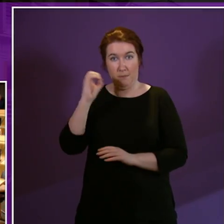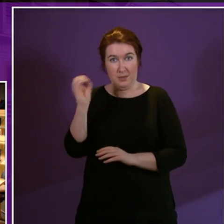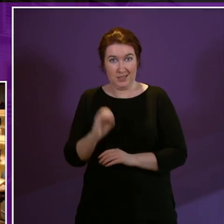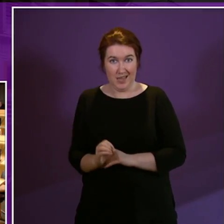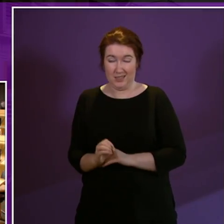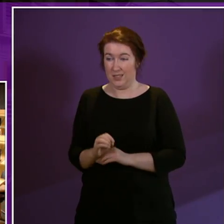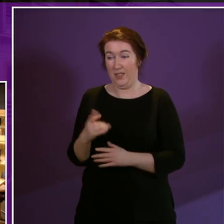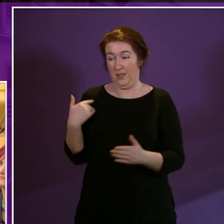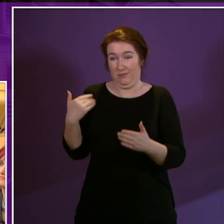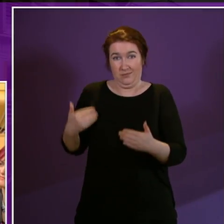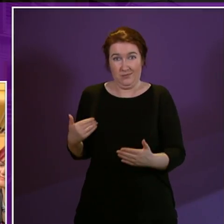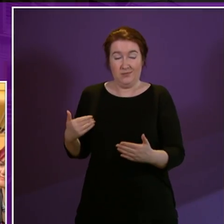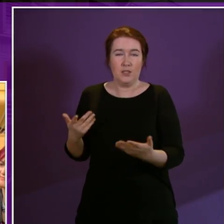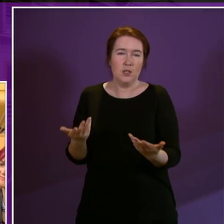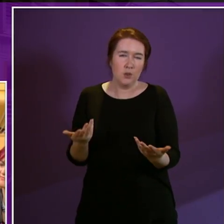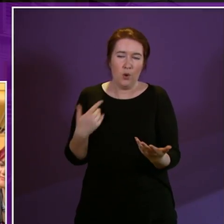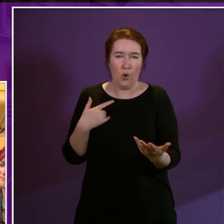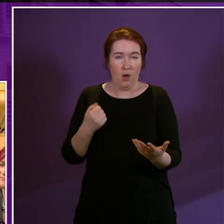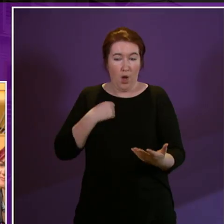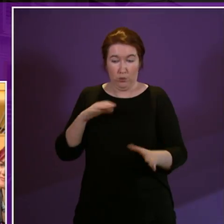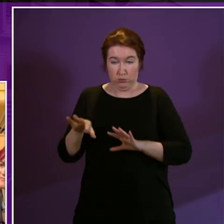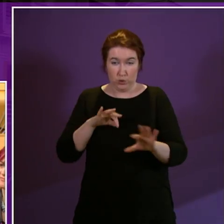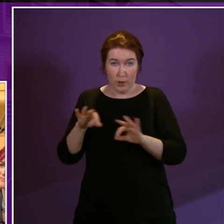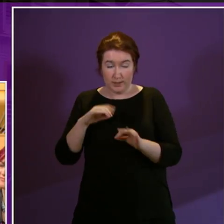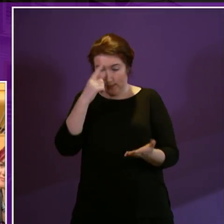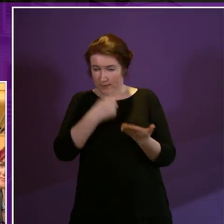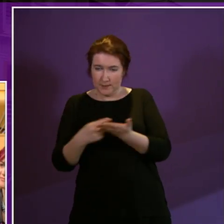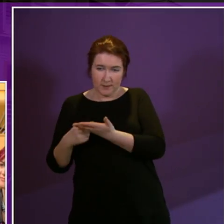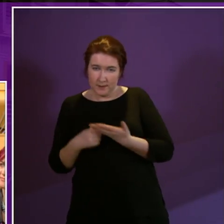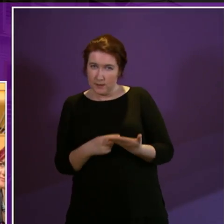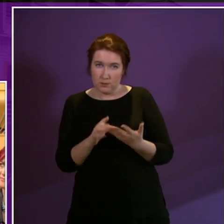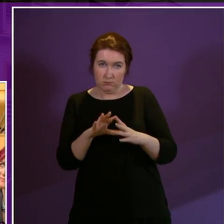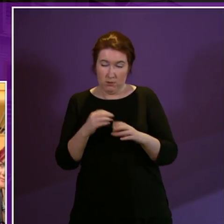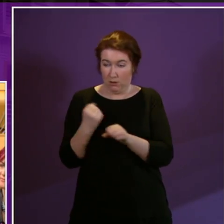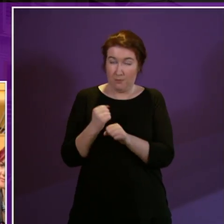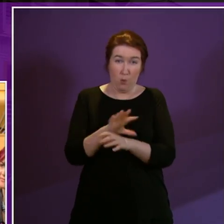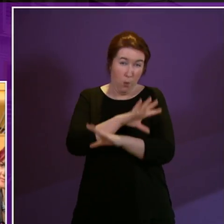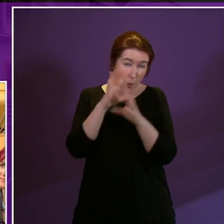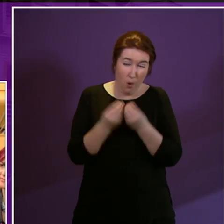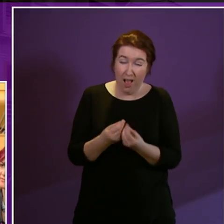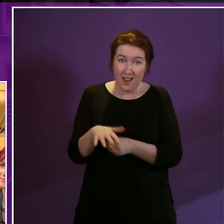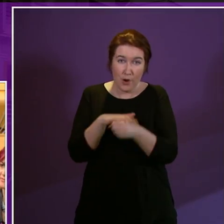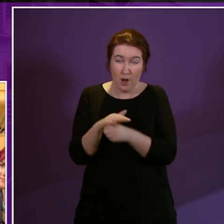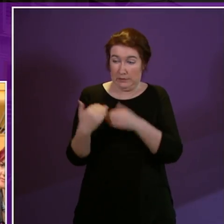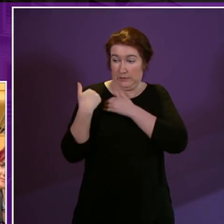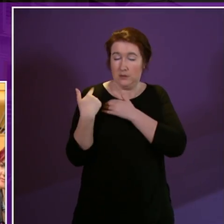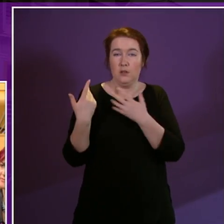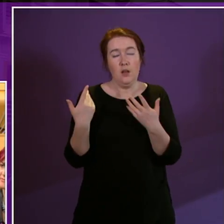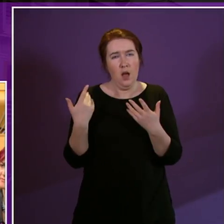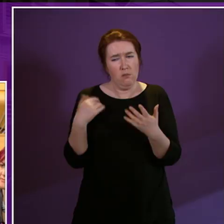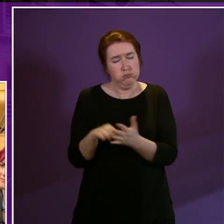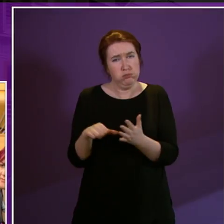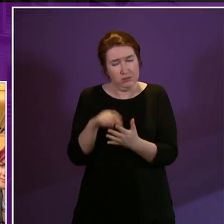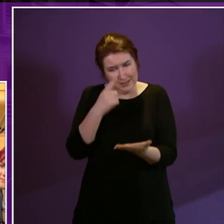in the last period so the choices that we have to make as a Government over all the areas and demands on our expenditure are